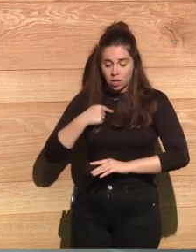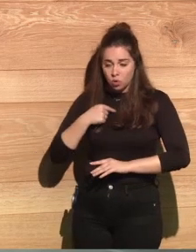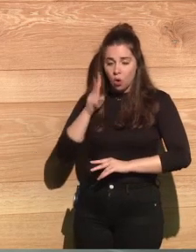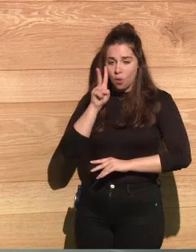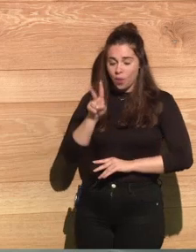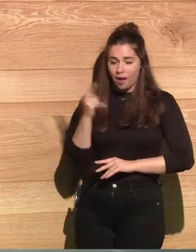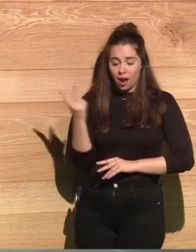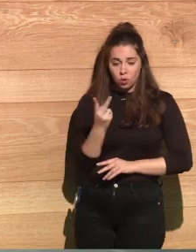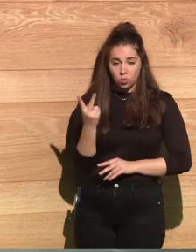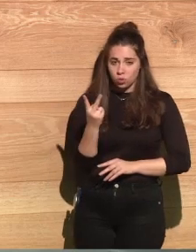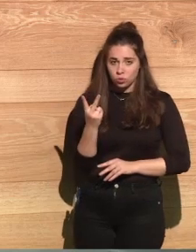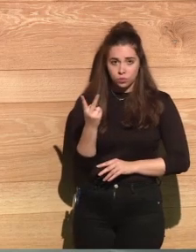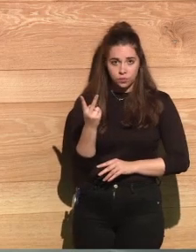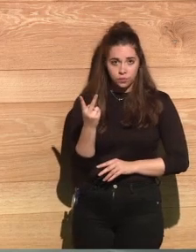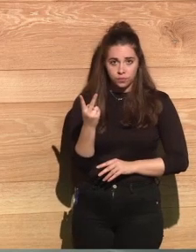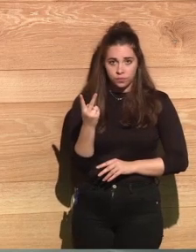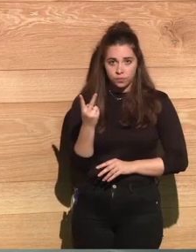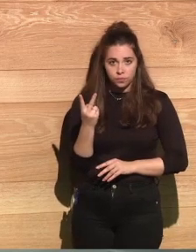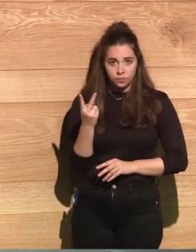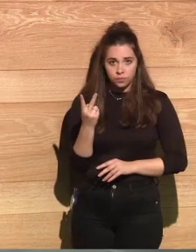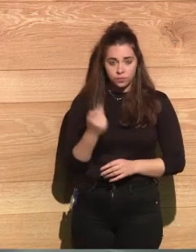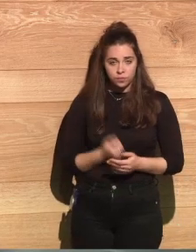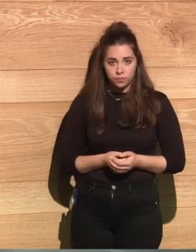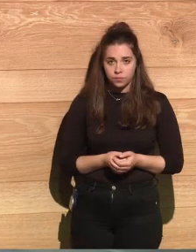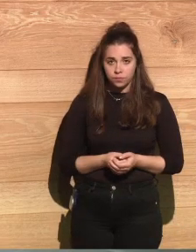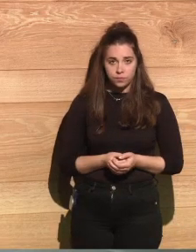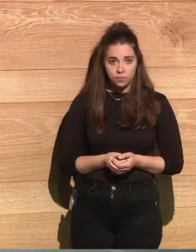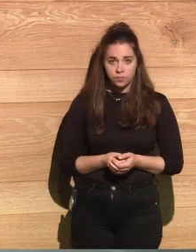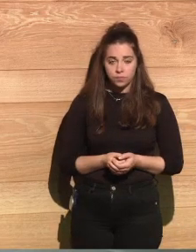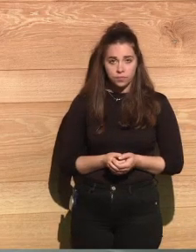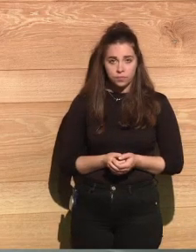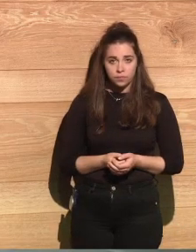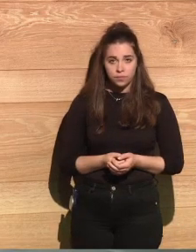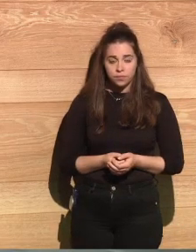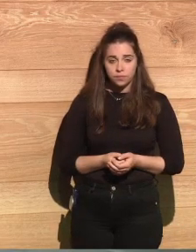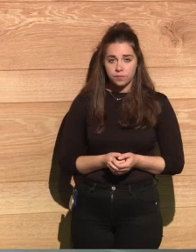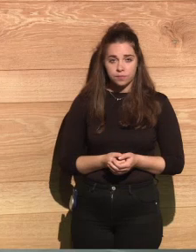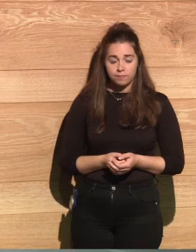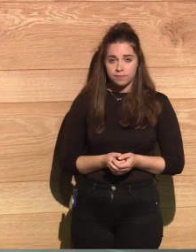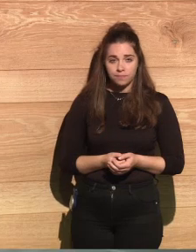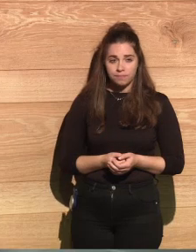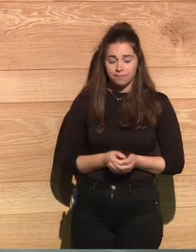They were not, they were unidentifiable.